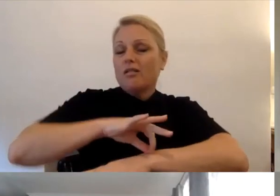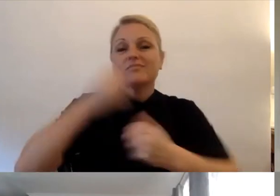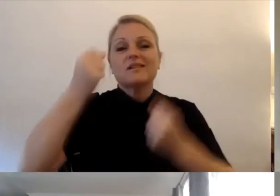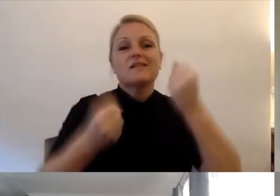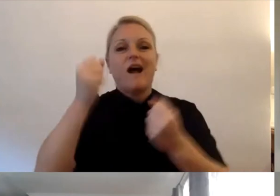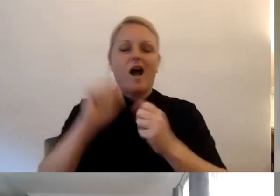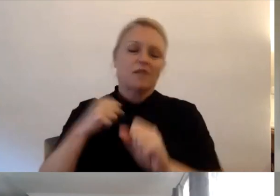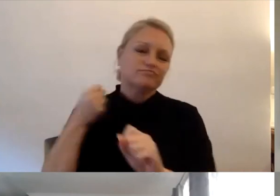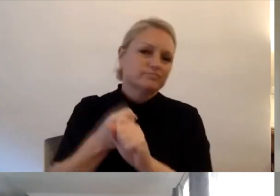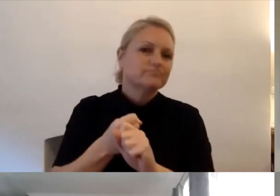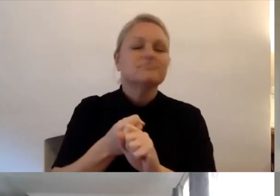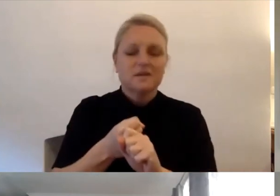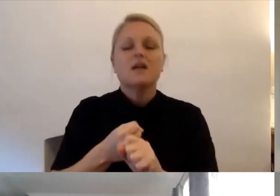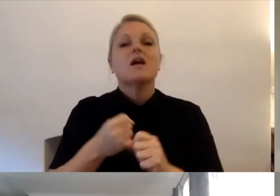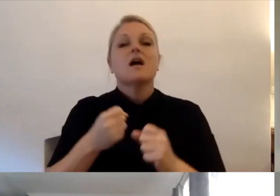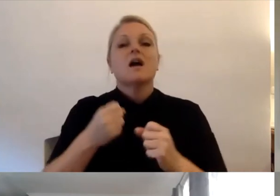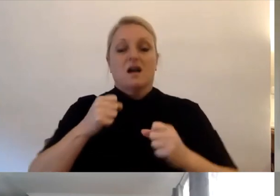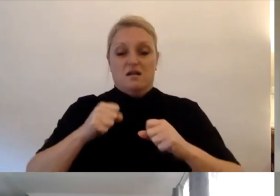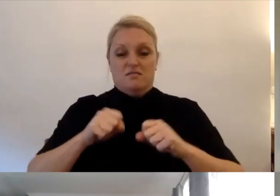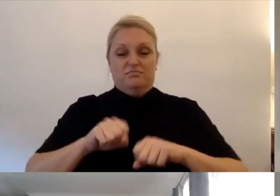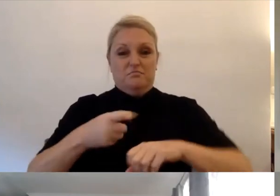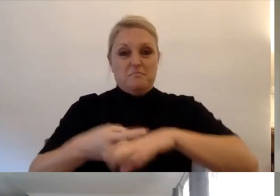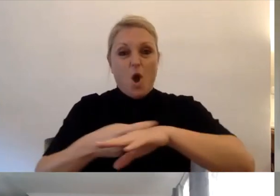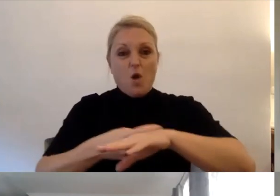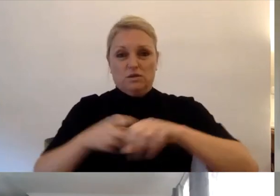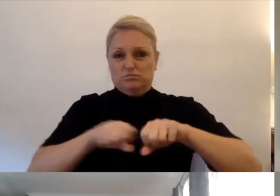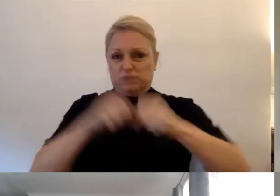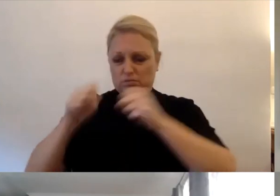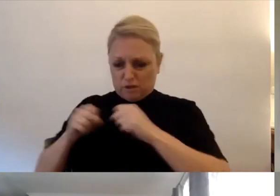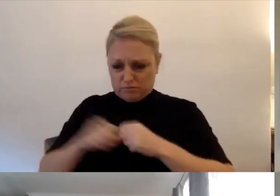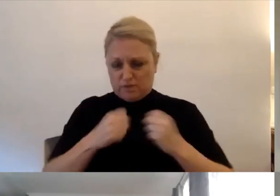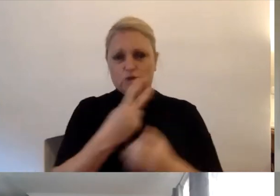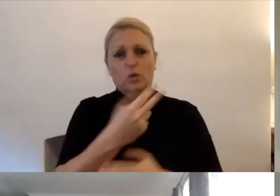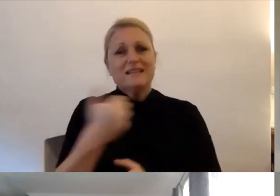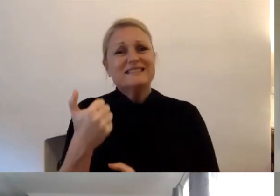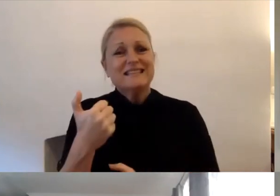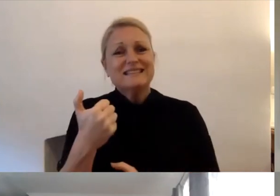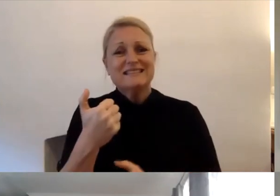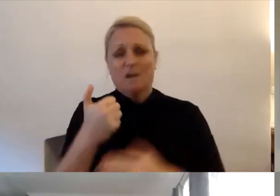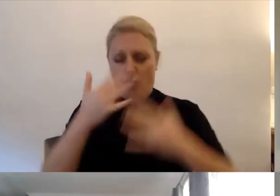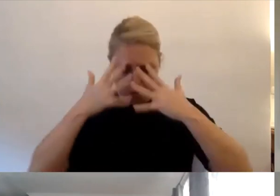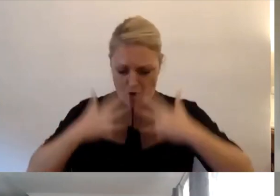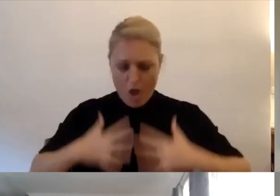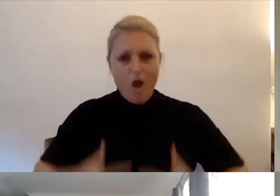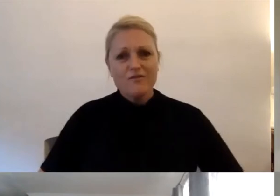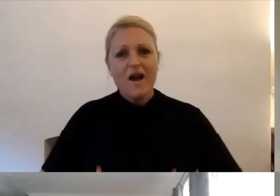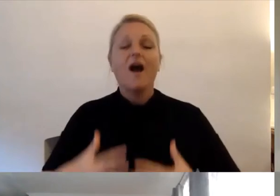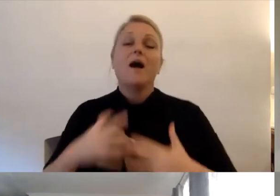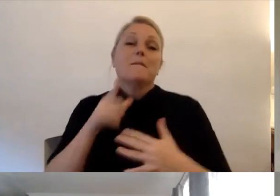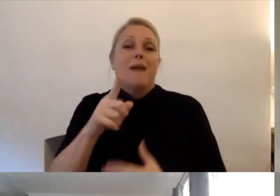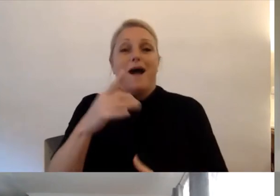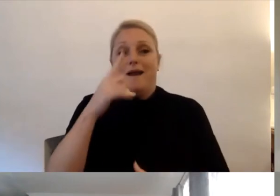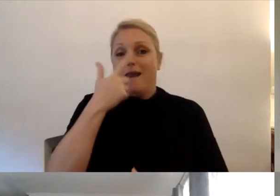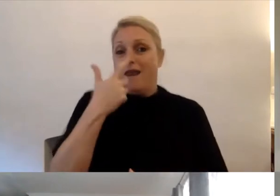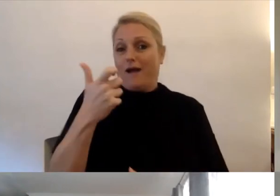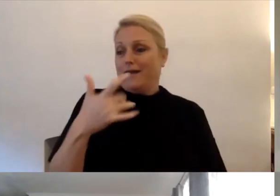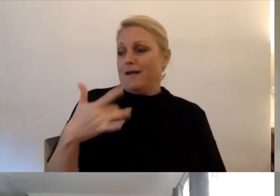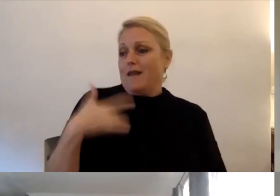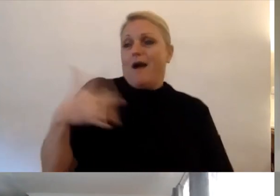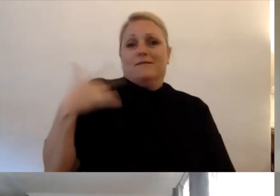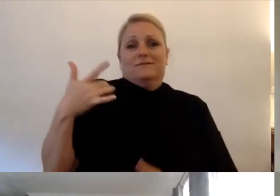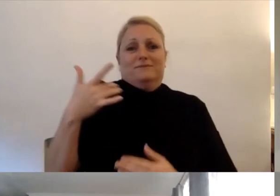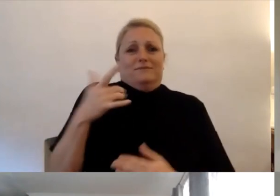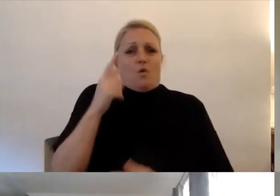I had 26 broken bones. Dad calls me John West because I wirelined twice on them and St. Peter threw me back each time.